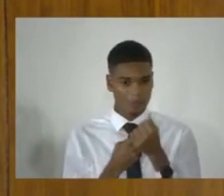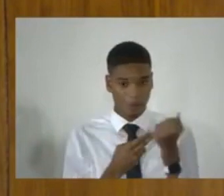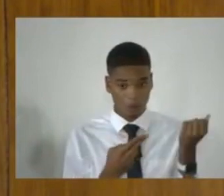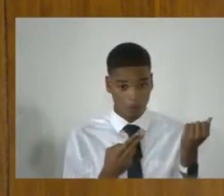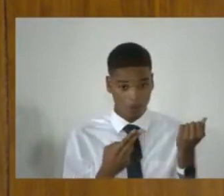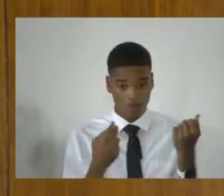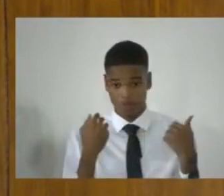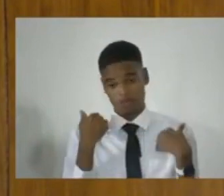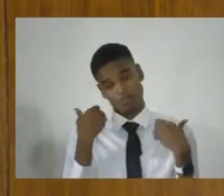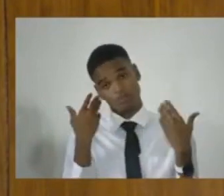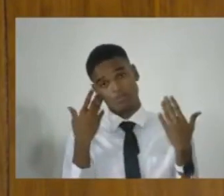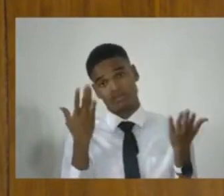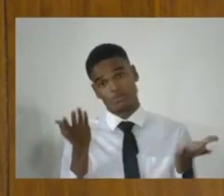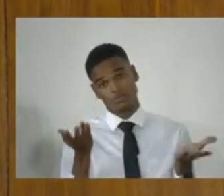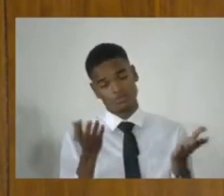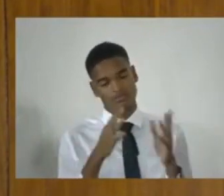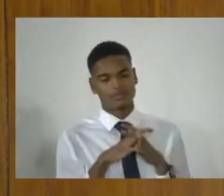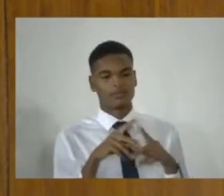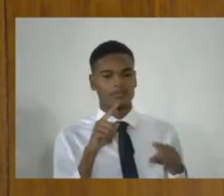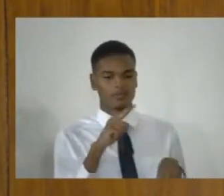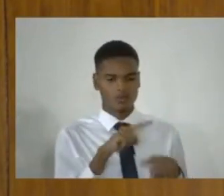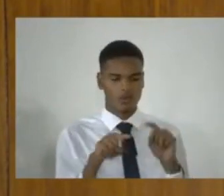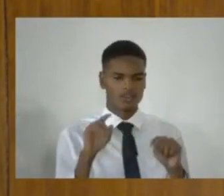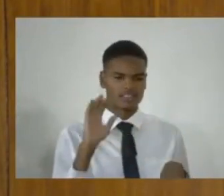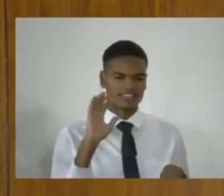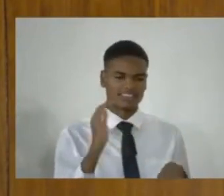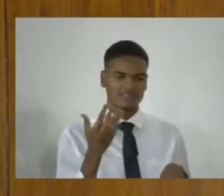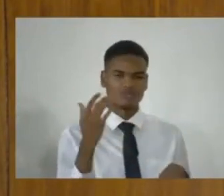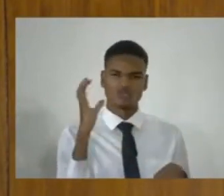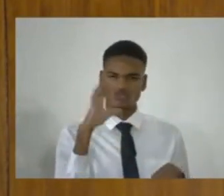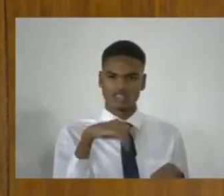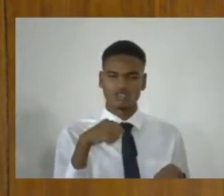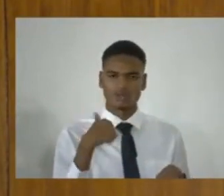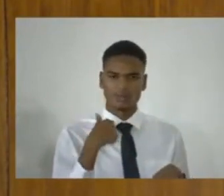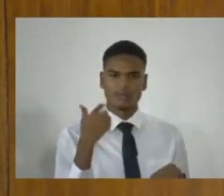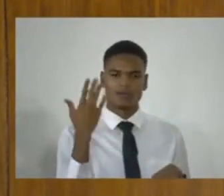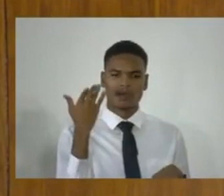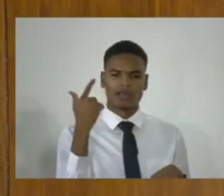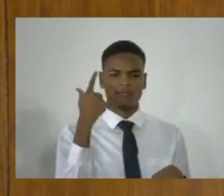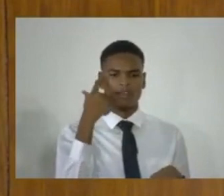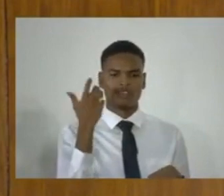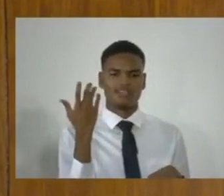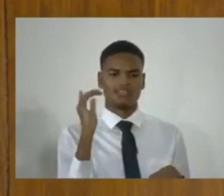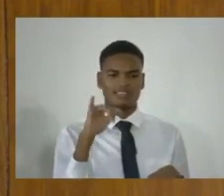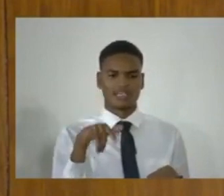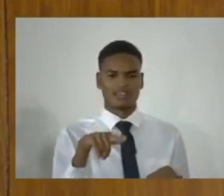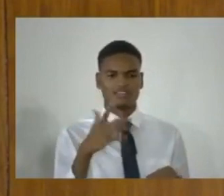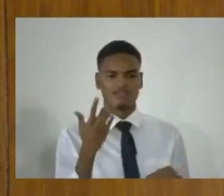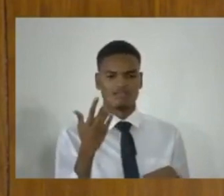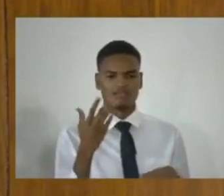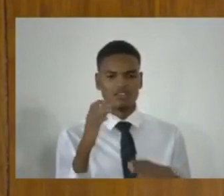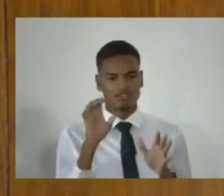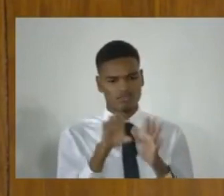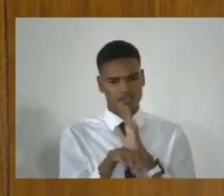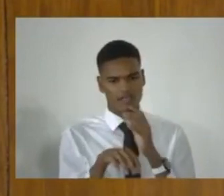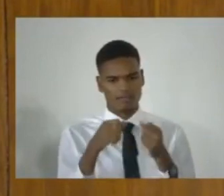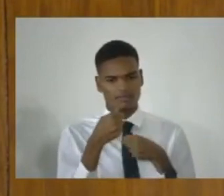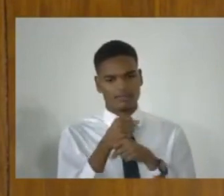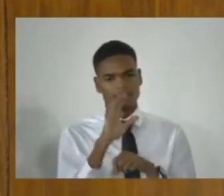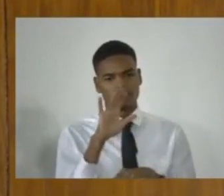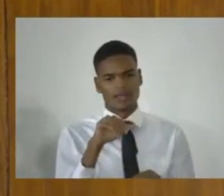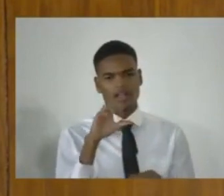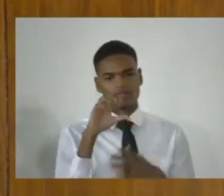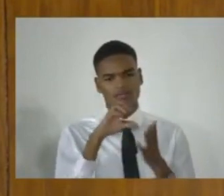prosecutor would have to tell me that. But it seems strange to me that the offense created by Clause 45, which creates a